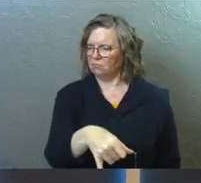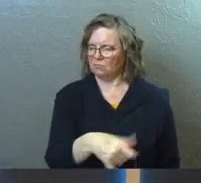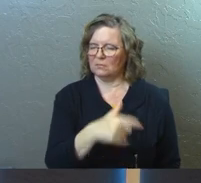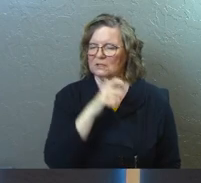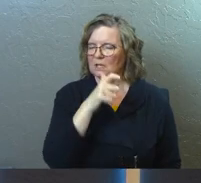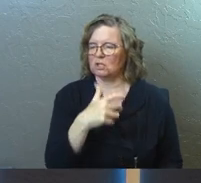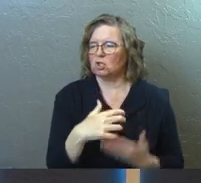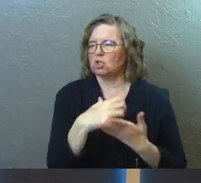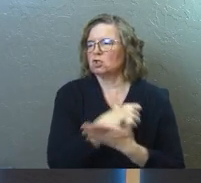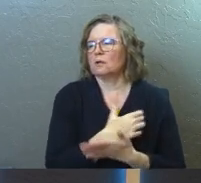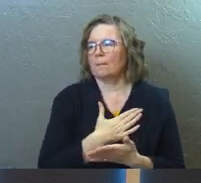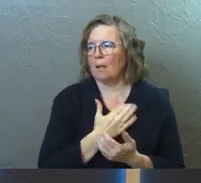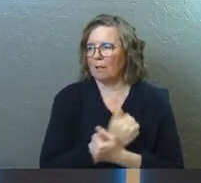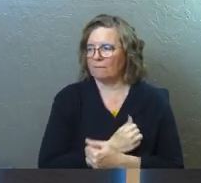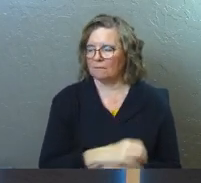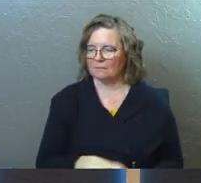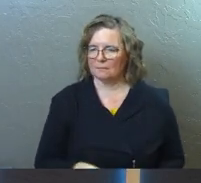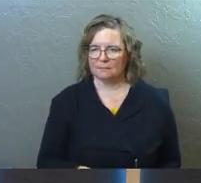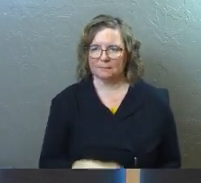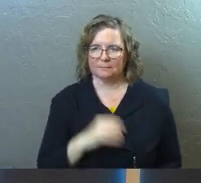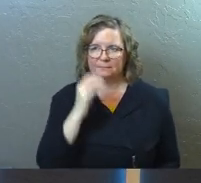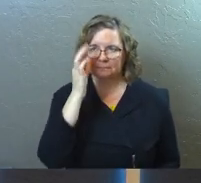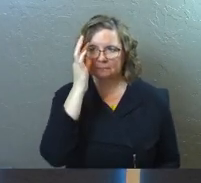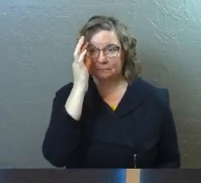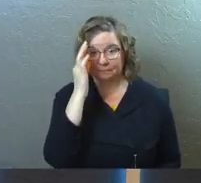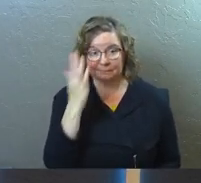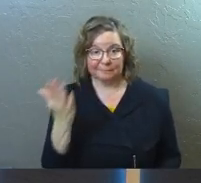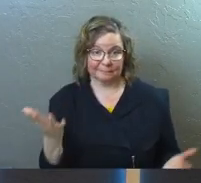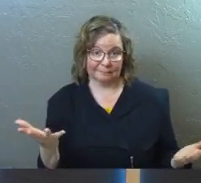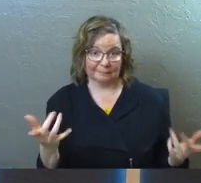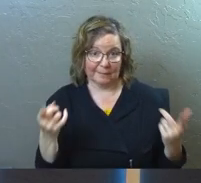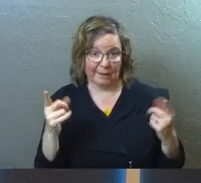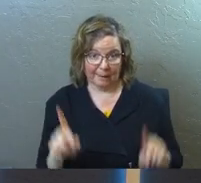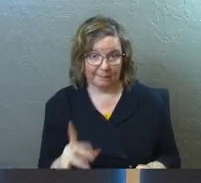She doesn't deserve my love. Come on.